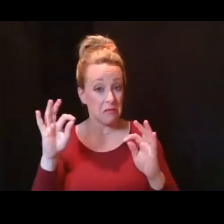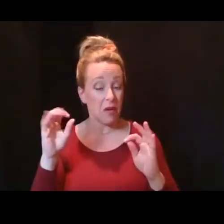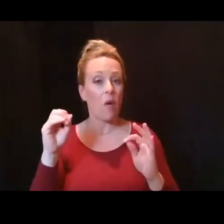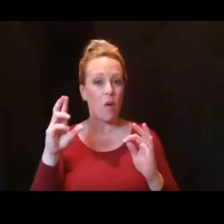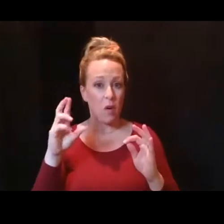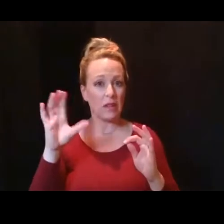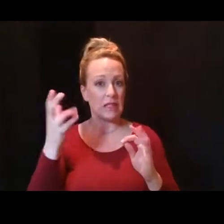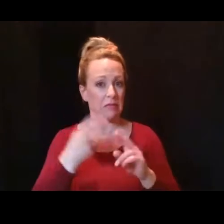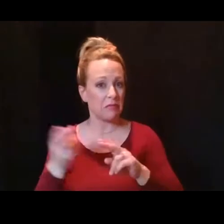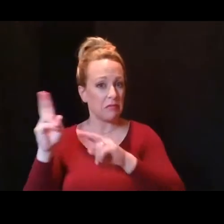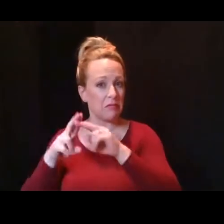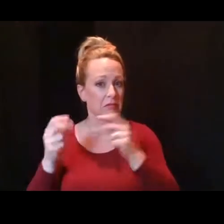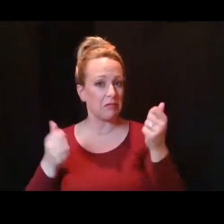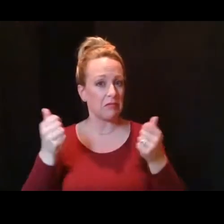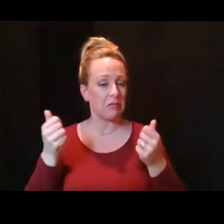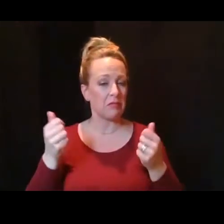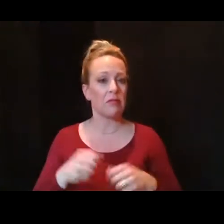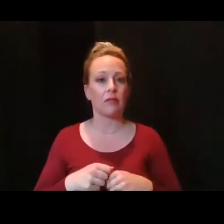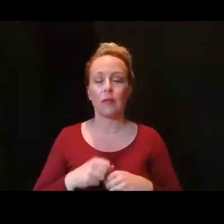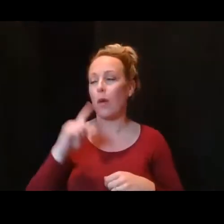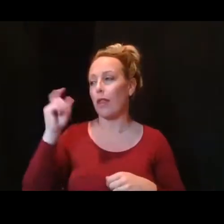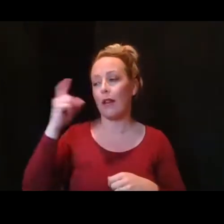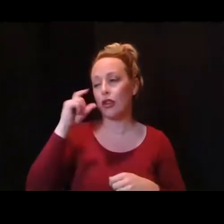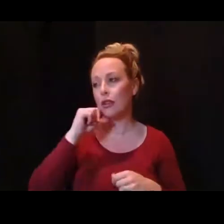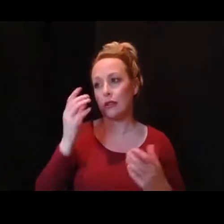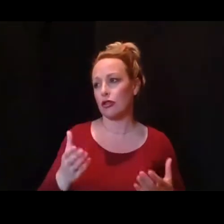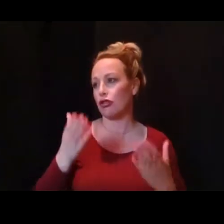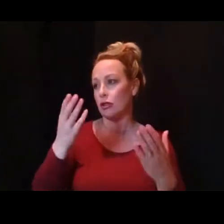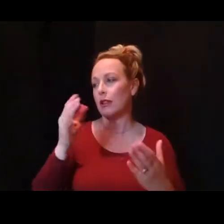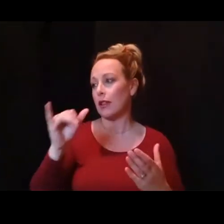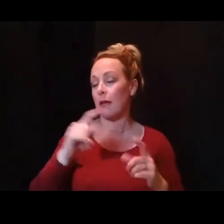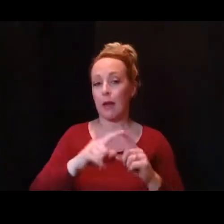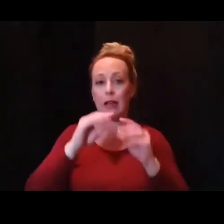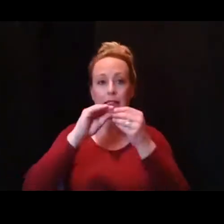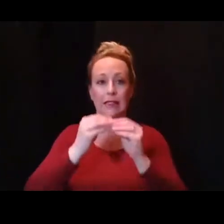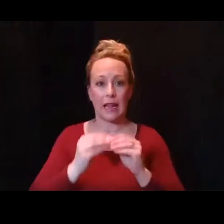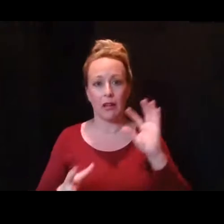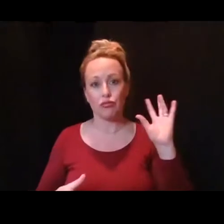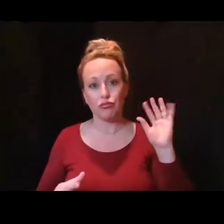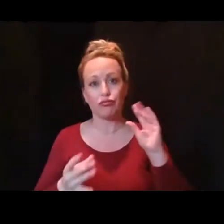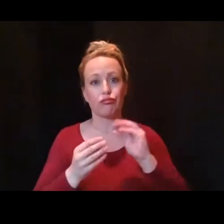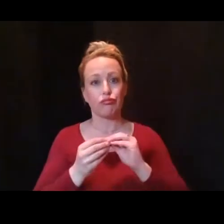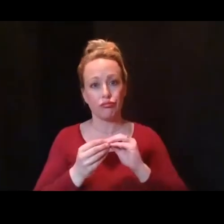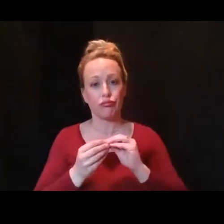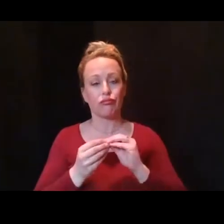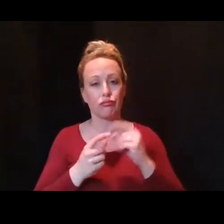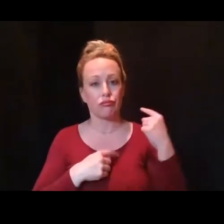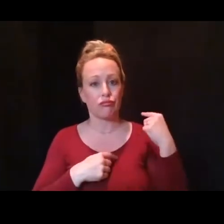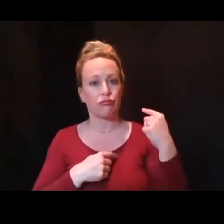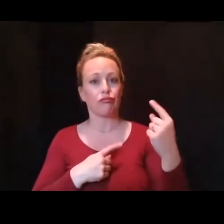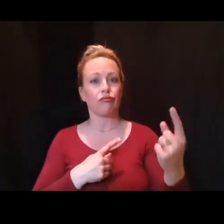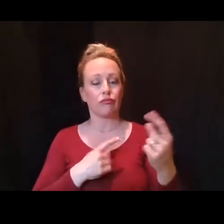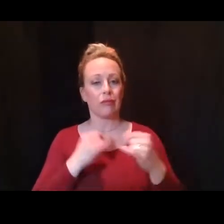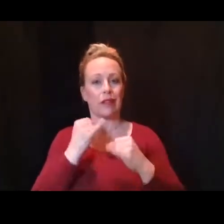suggests? Well, it's not the governor suggesting that. It's data that's been accumulated since for the past